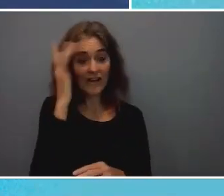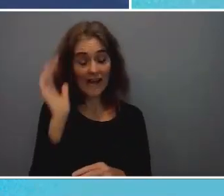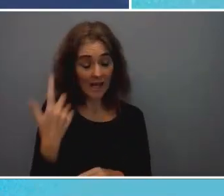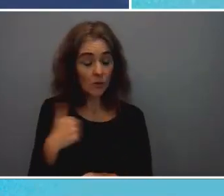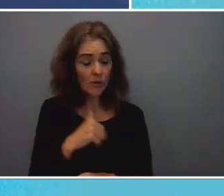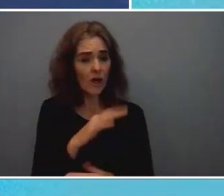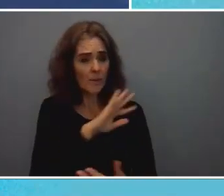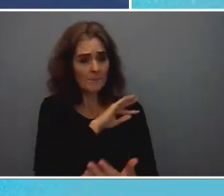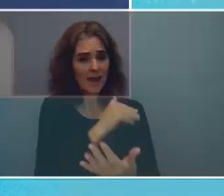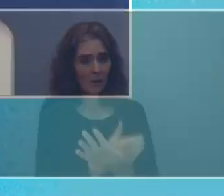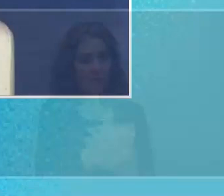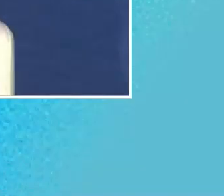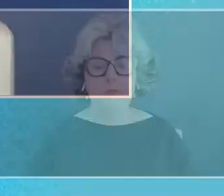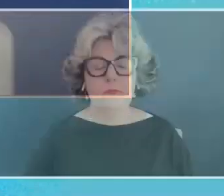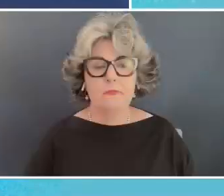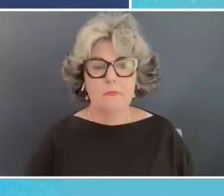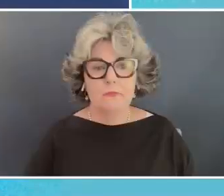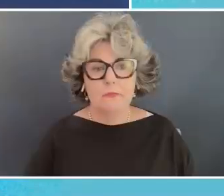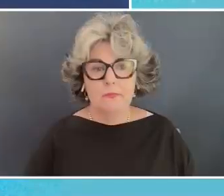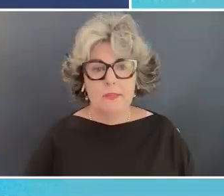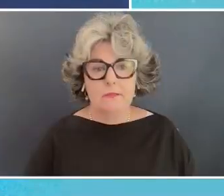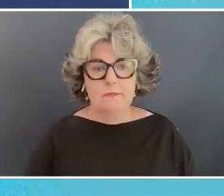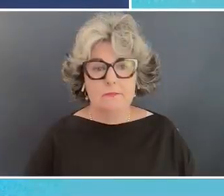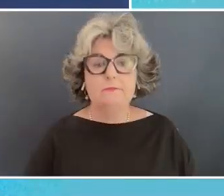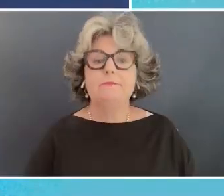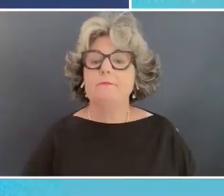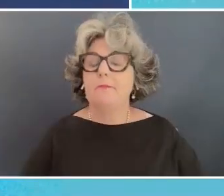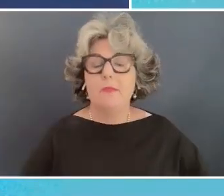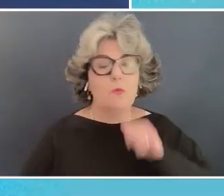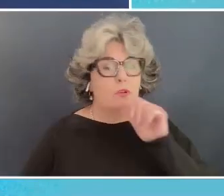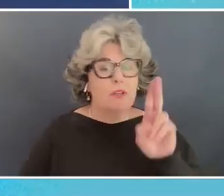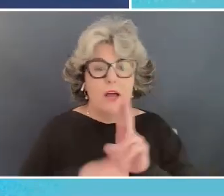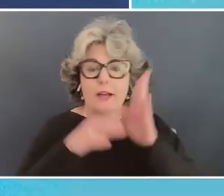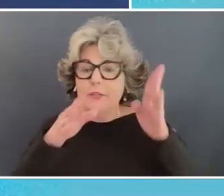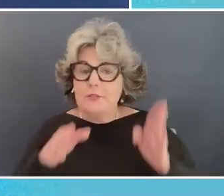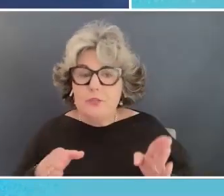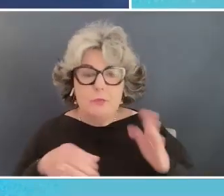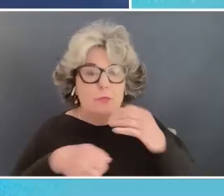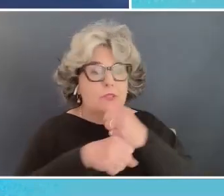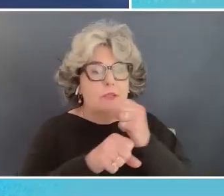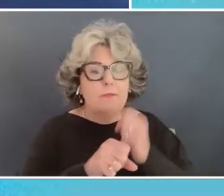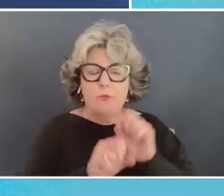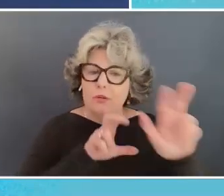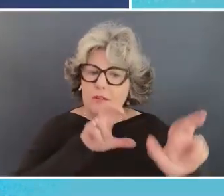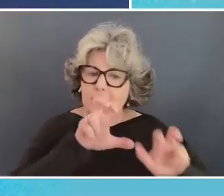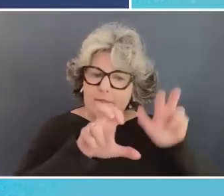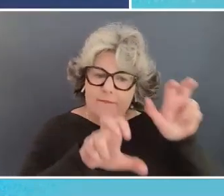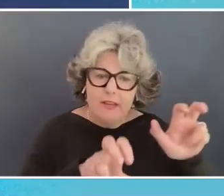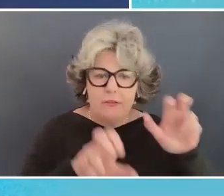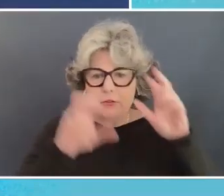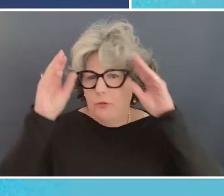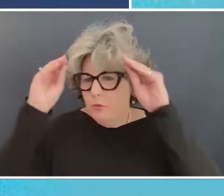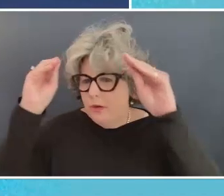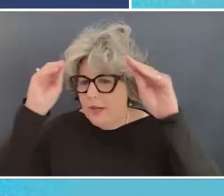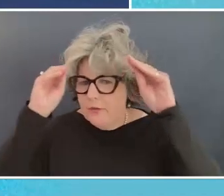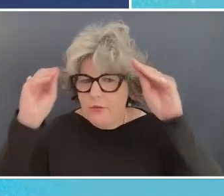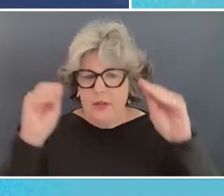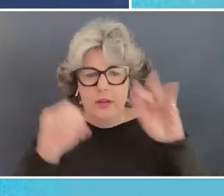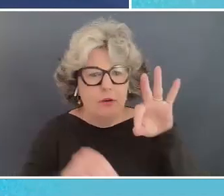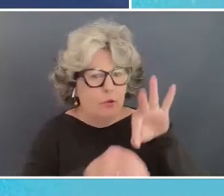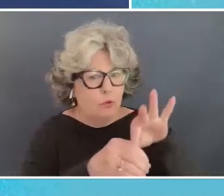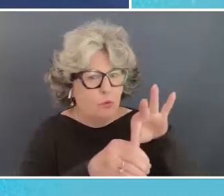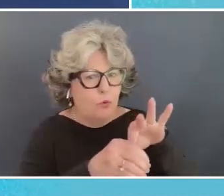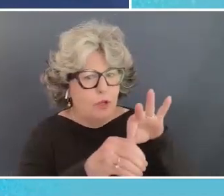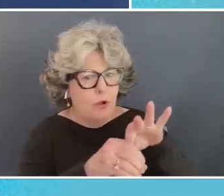um you know we are not just consumers and producers we are investors we are educators we are voters um